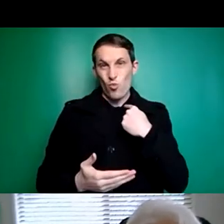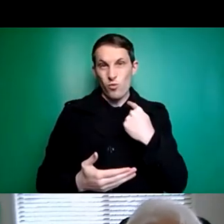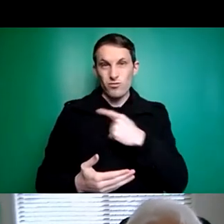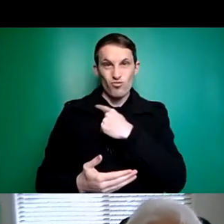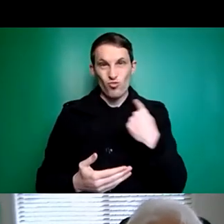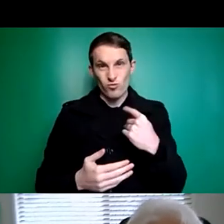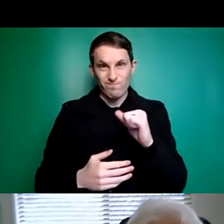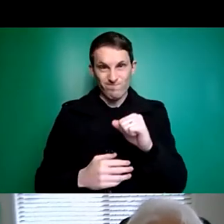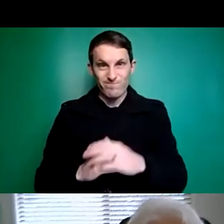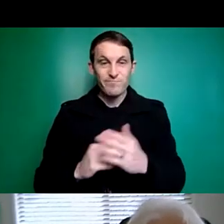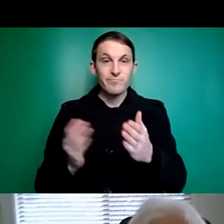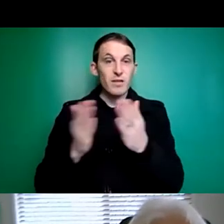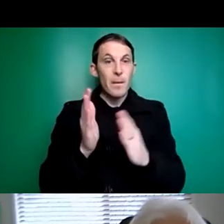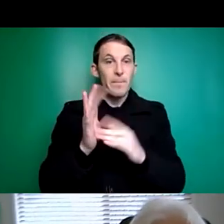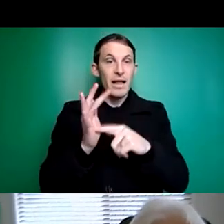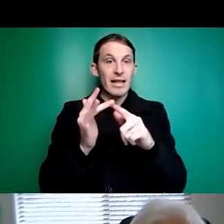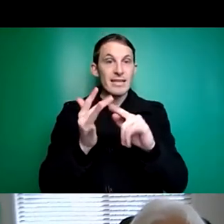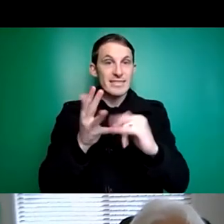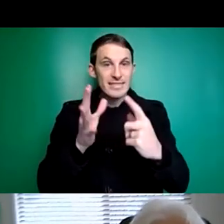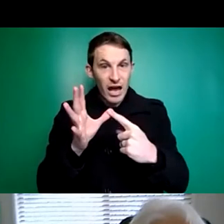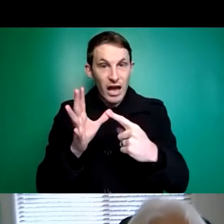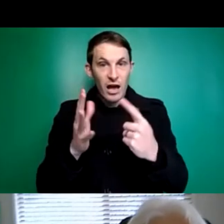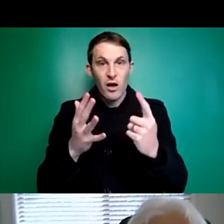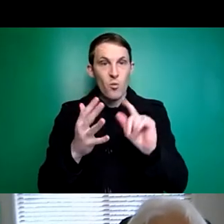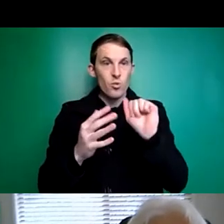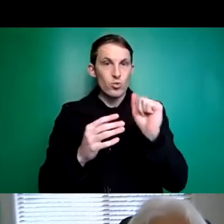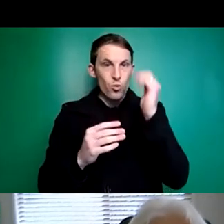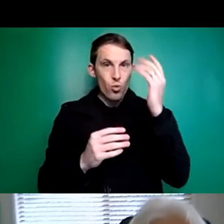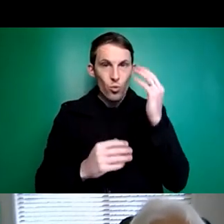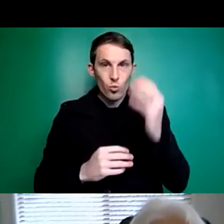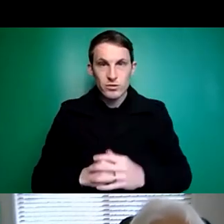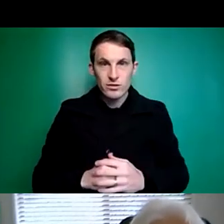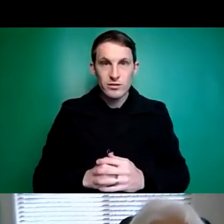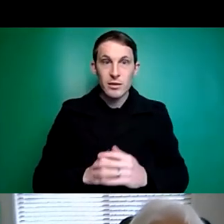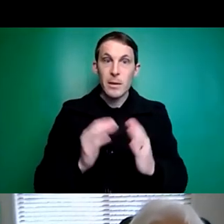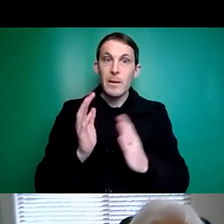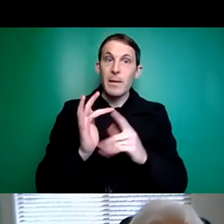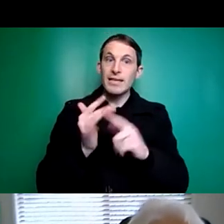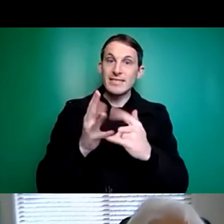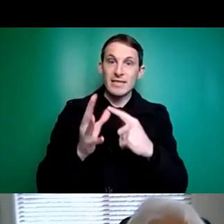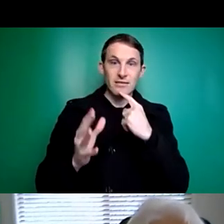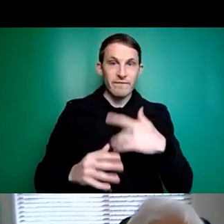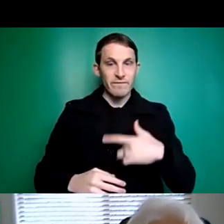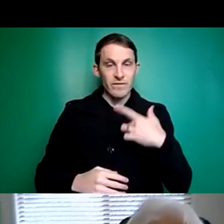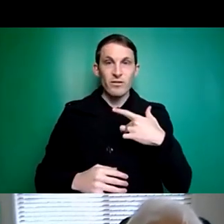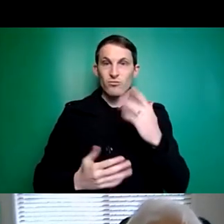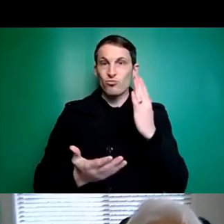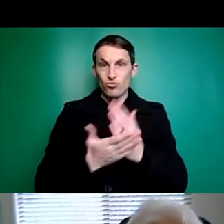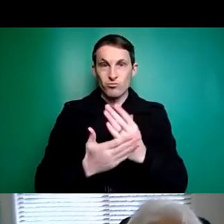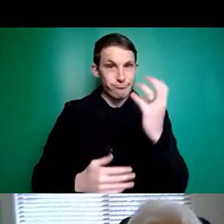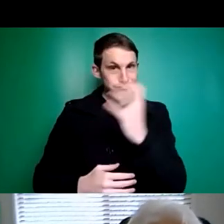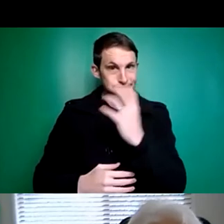what are your thoughts on that inequity as Peter describes it? I think it's really distressing, Graeme. You know, in